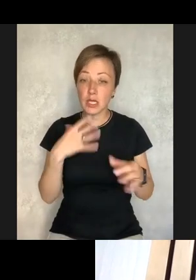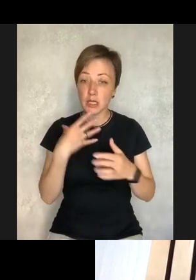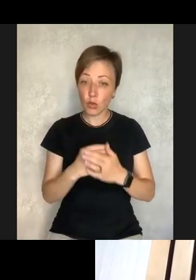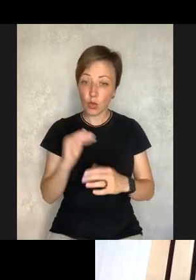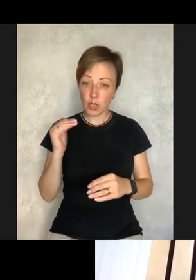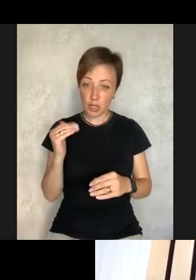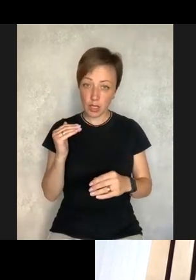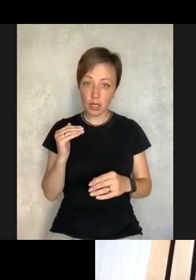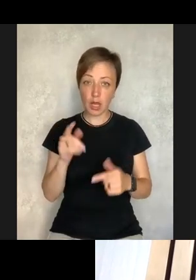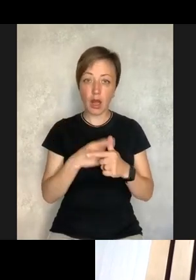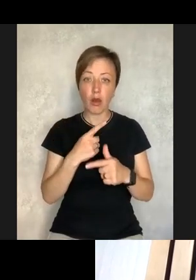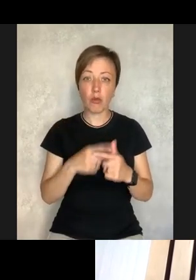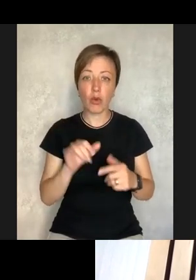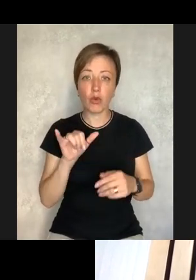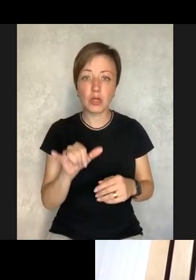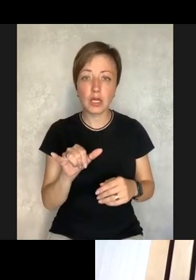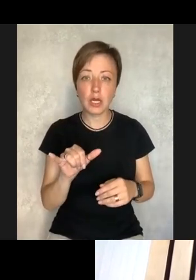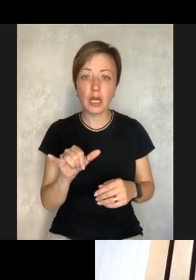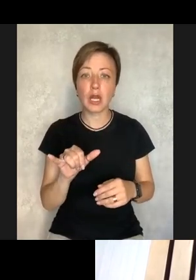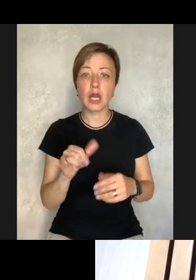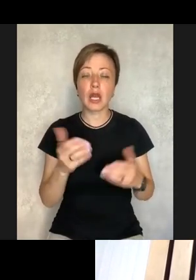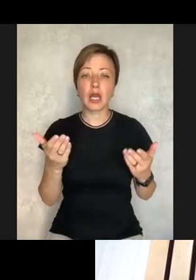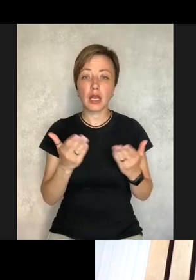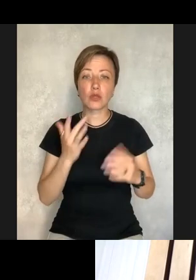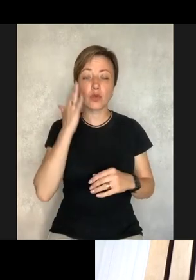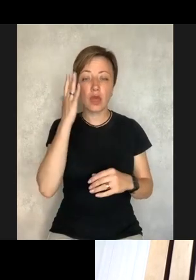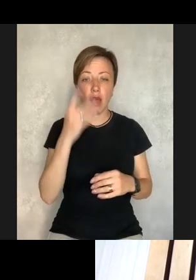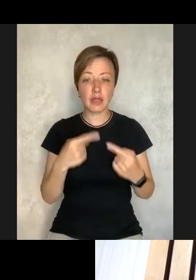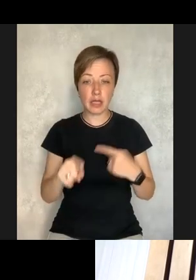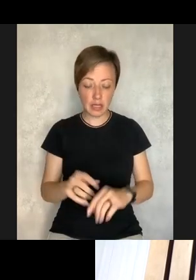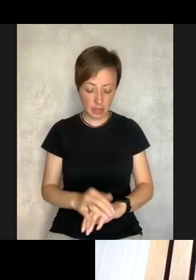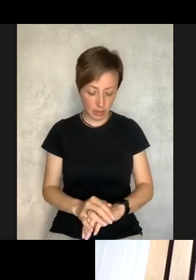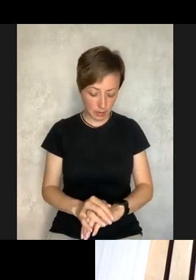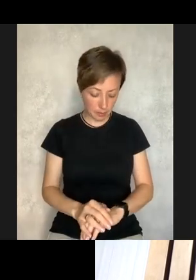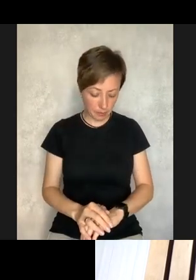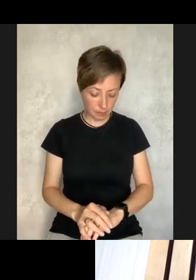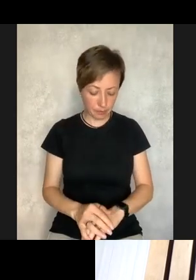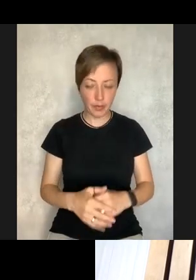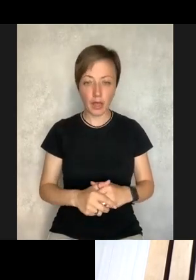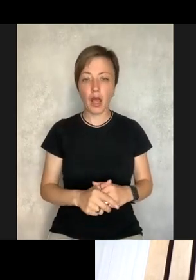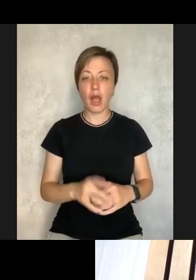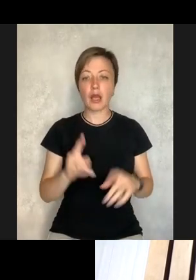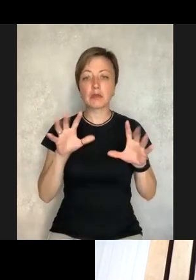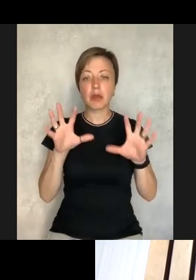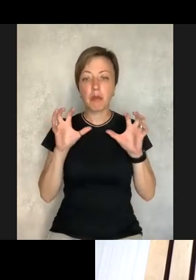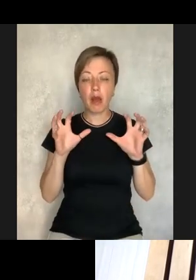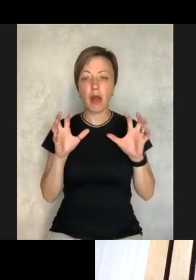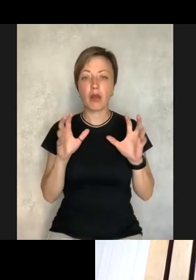prepared to let their child go, or they have this bias.